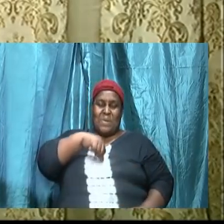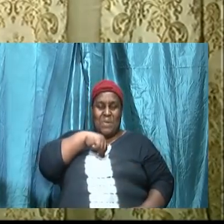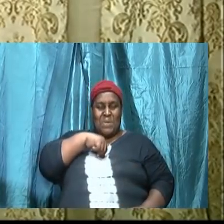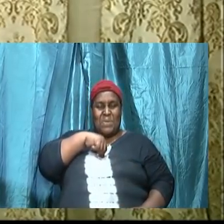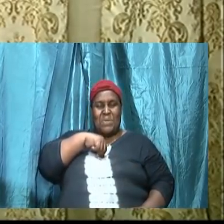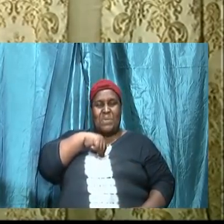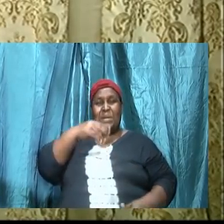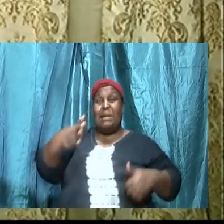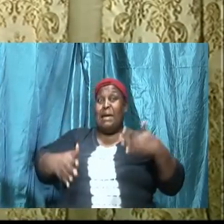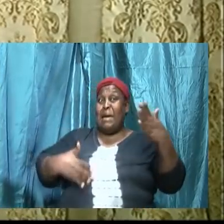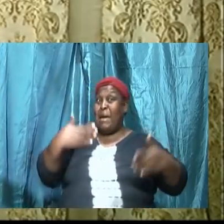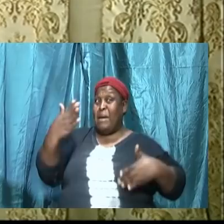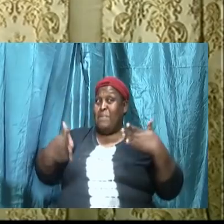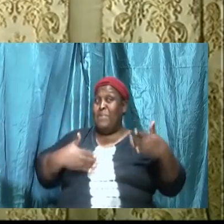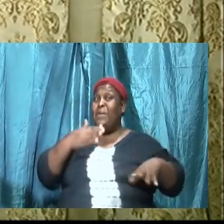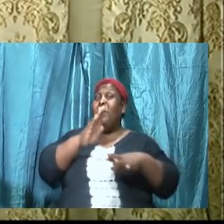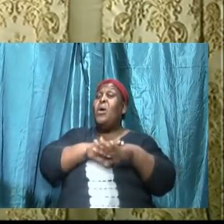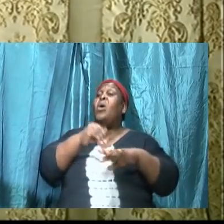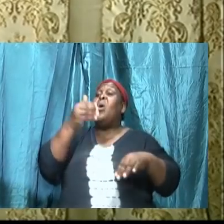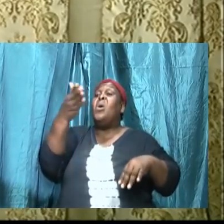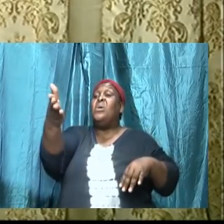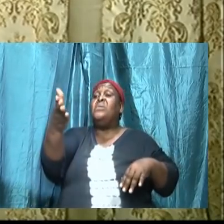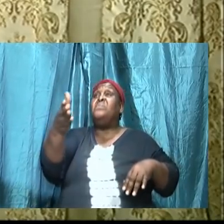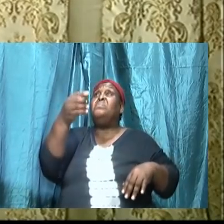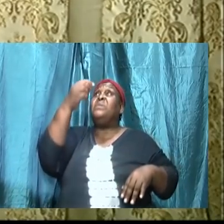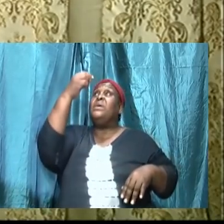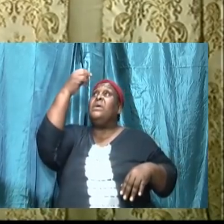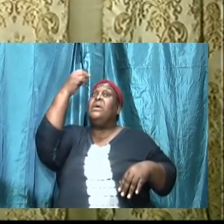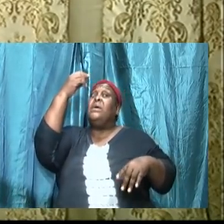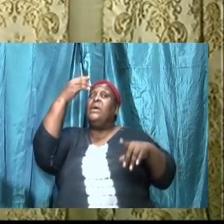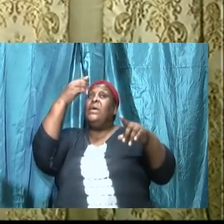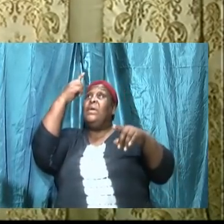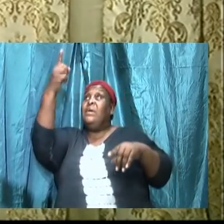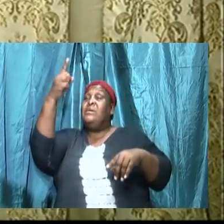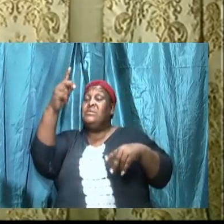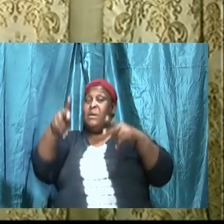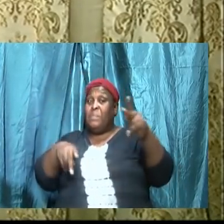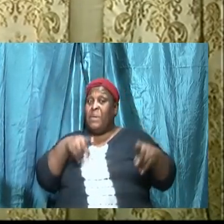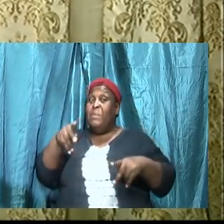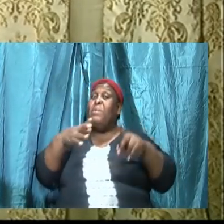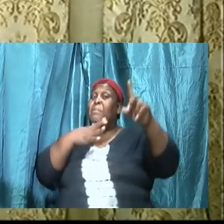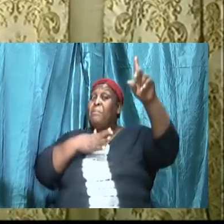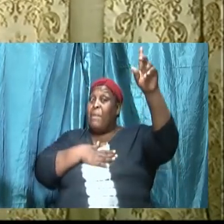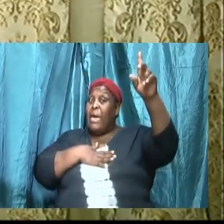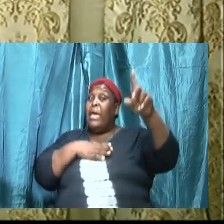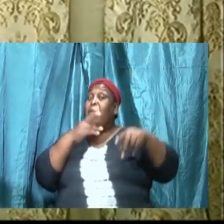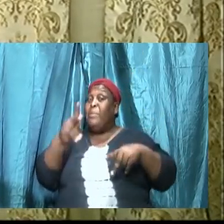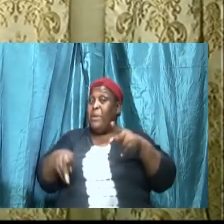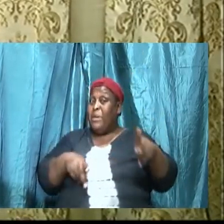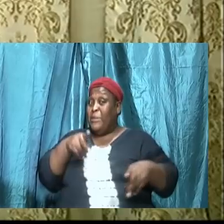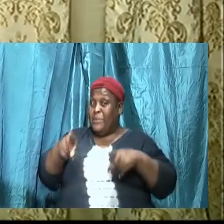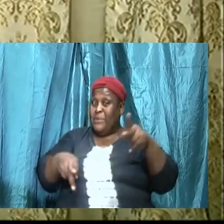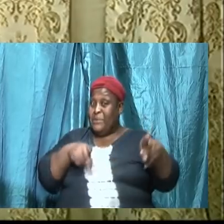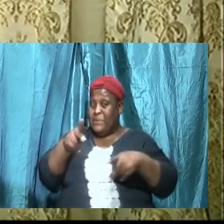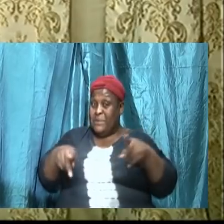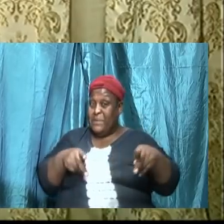call them his people, my people. But notice what happened